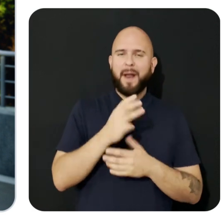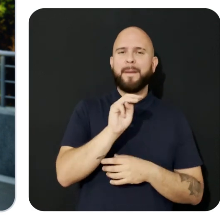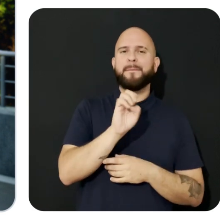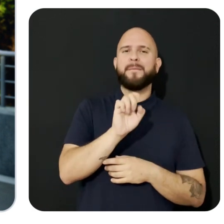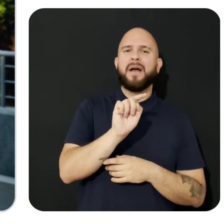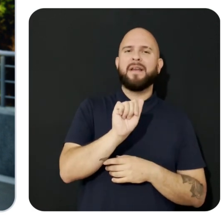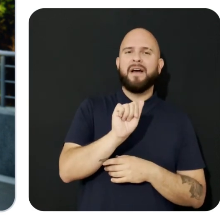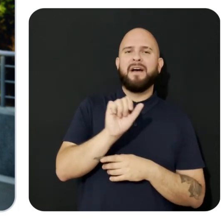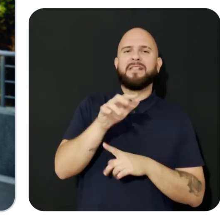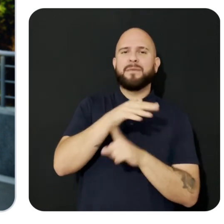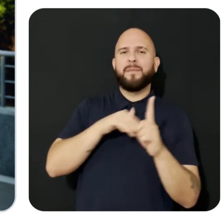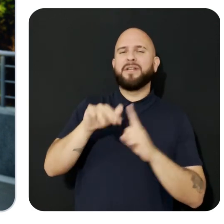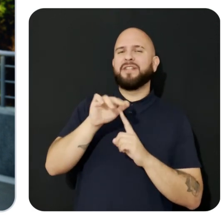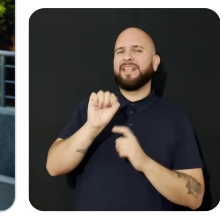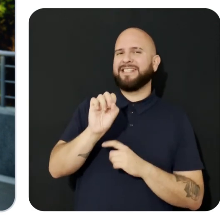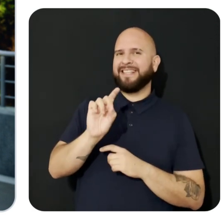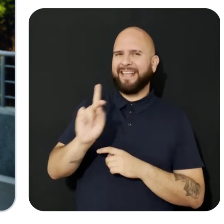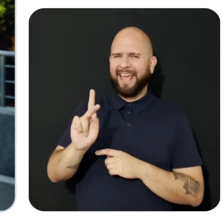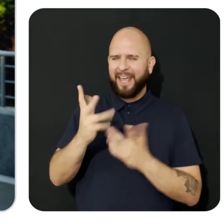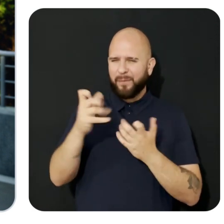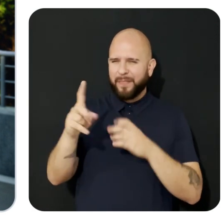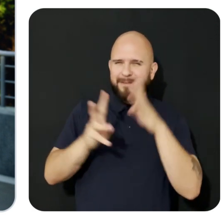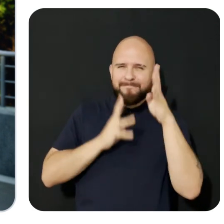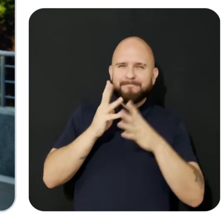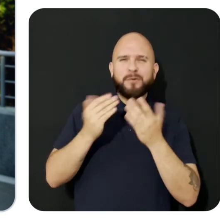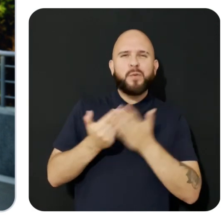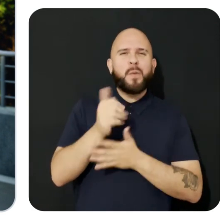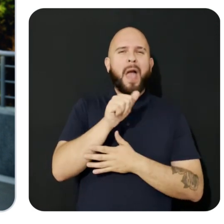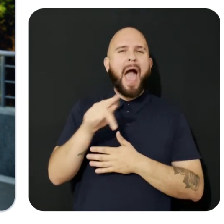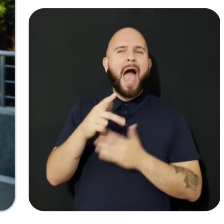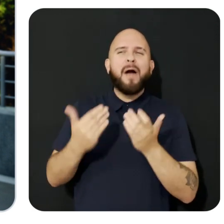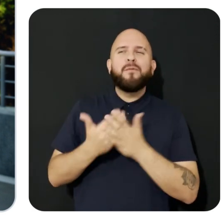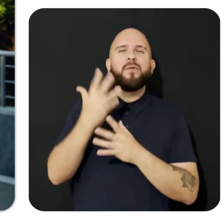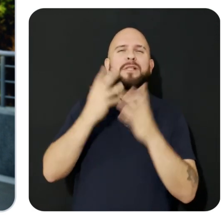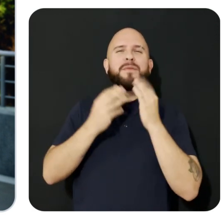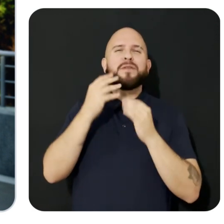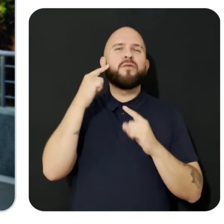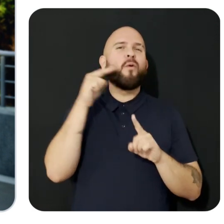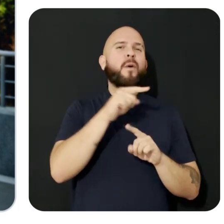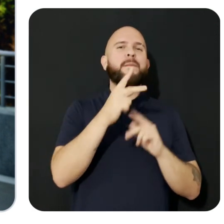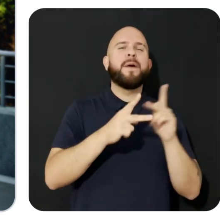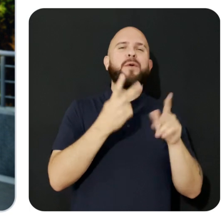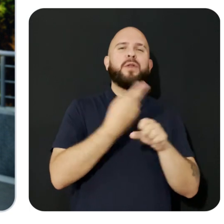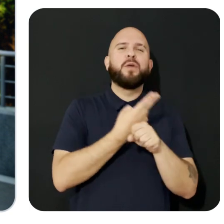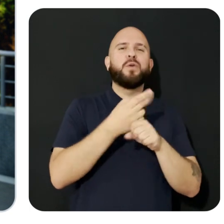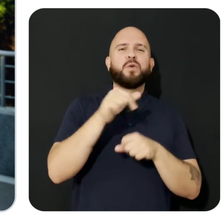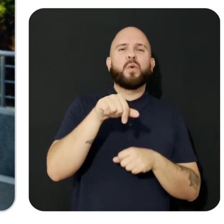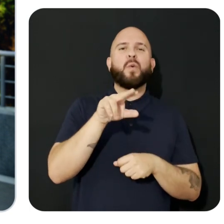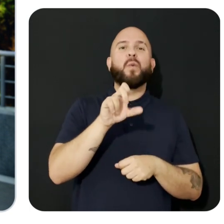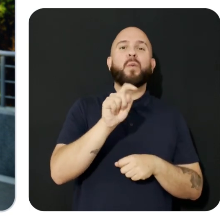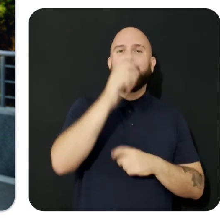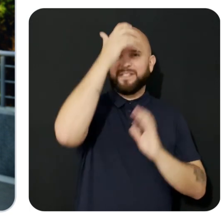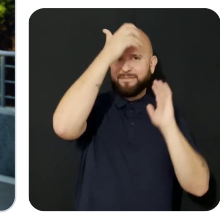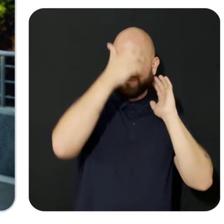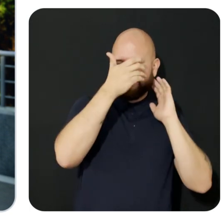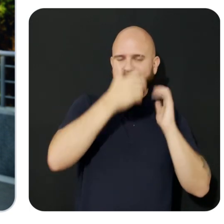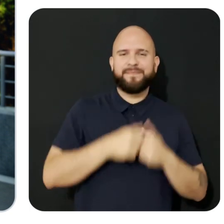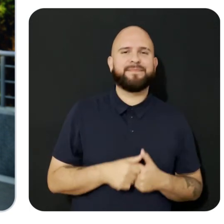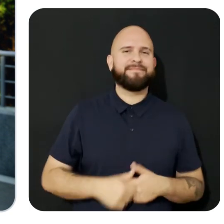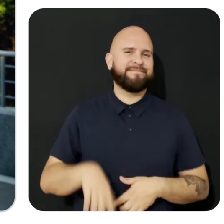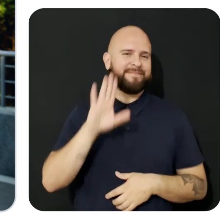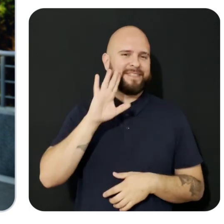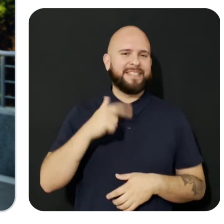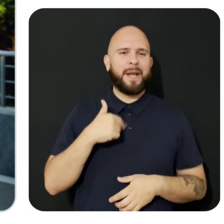SDK and usher in a new wave of apps and experiences for Quest users. Hi, I'm Mike Armstrong,